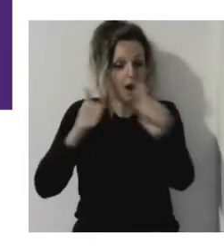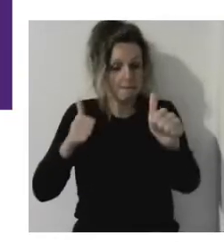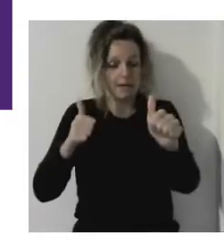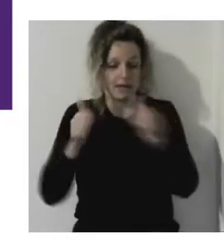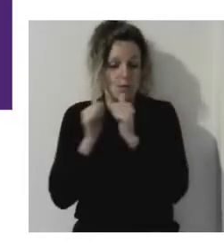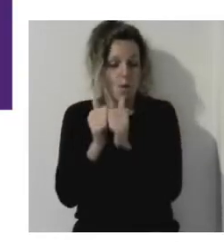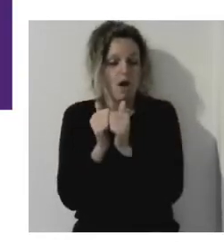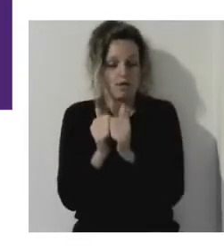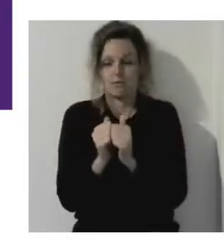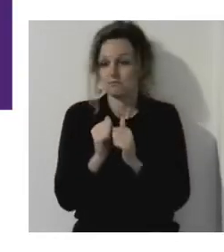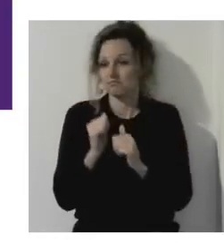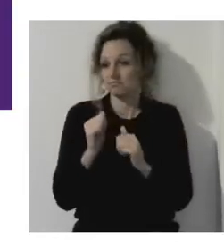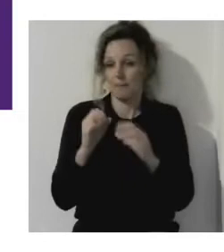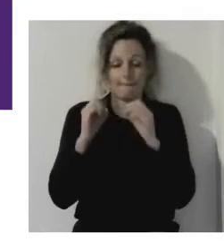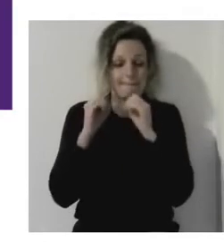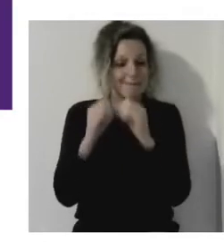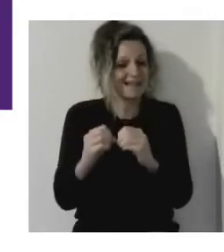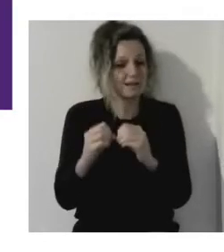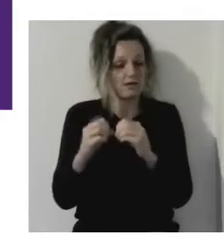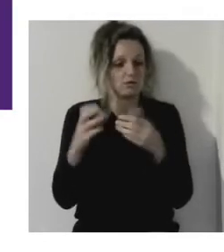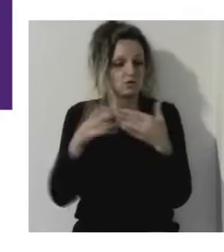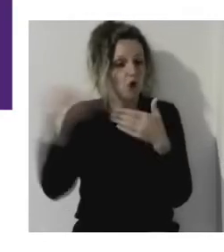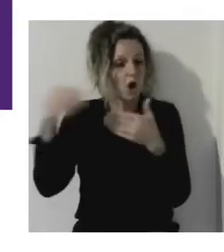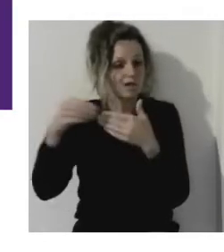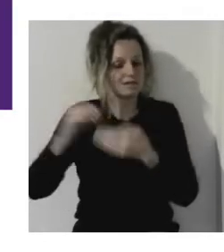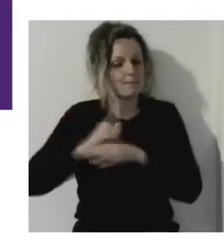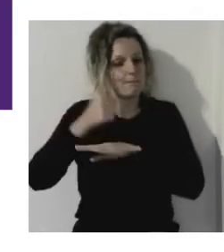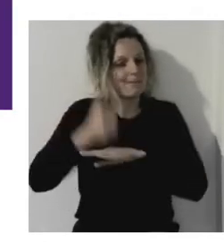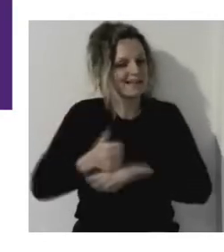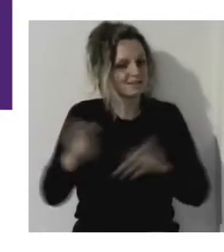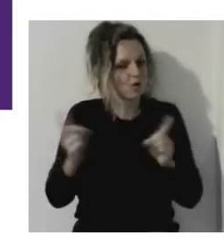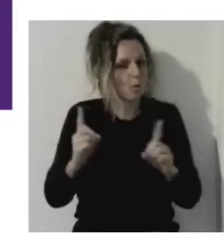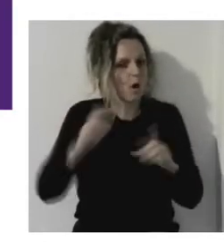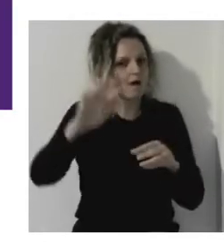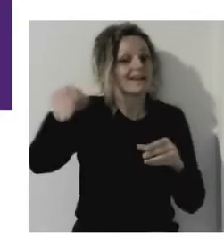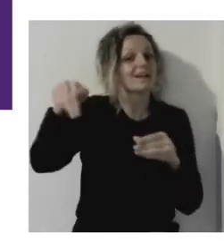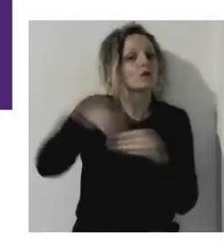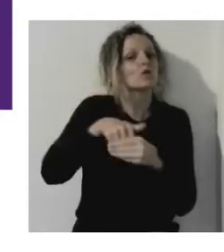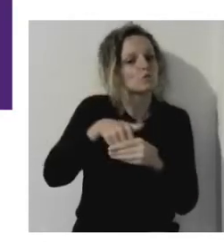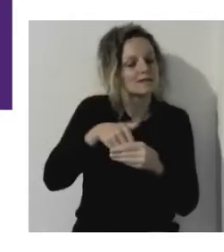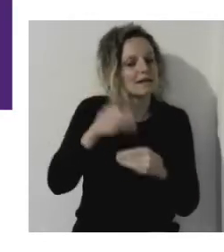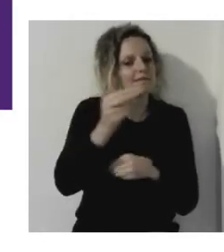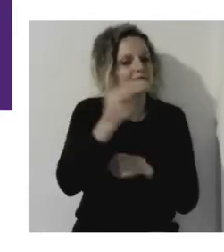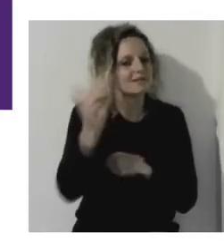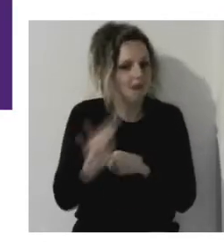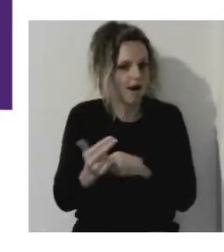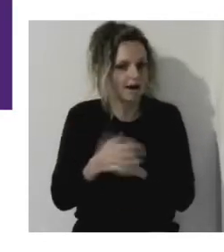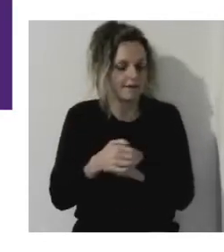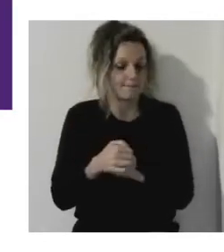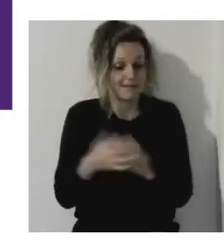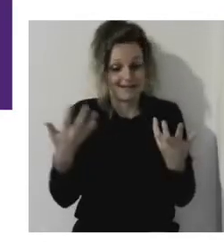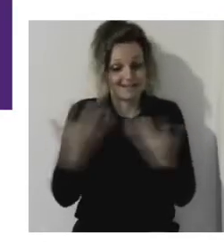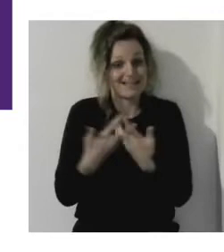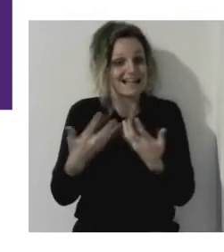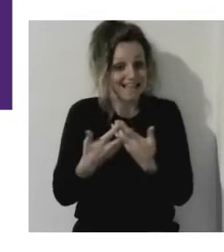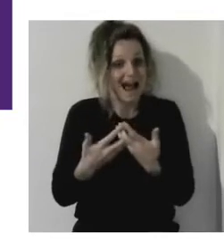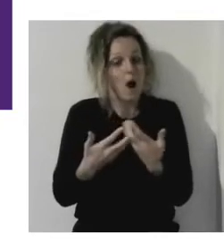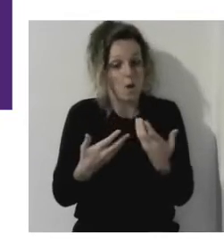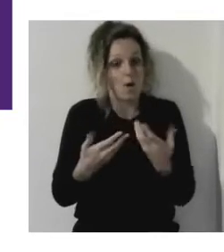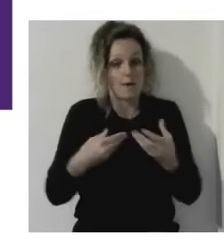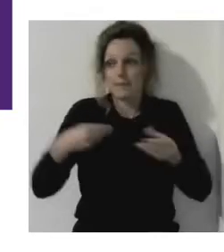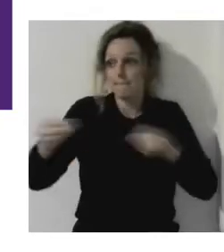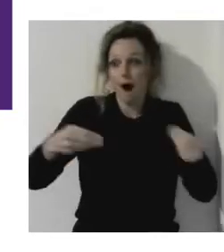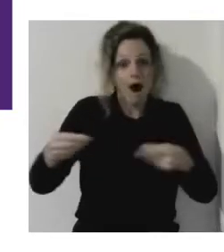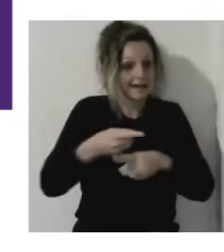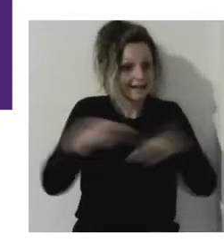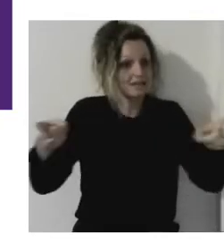which based on inclusive design. And that's, that's why we broke the market open. The reason we could make learning actually, not just awesome,